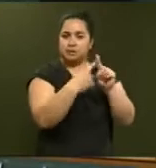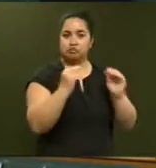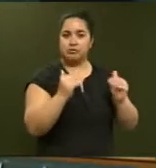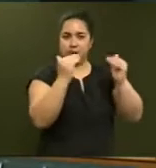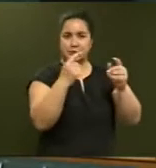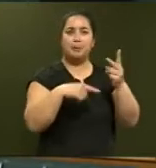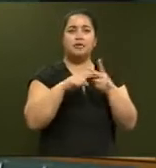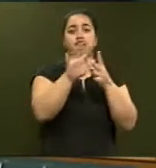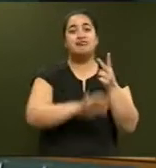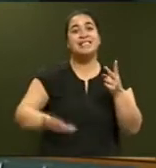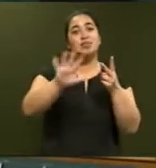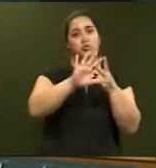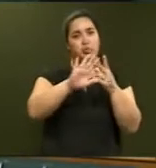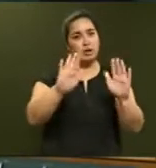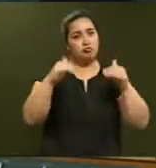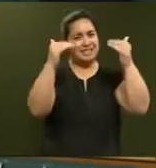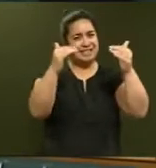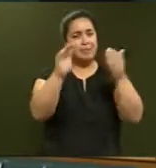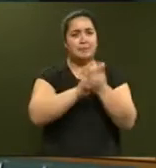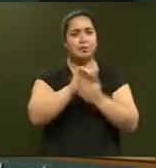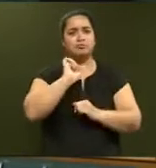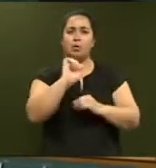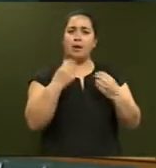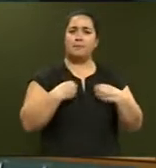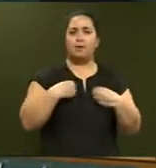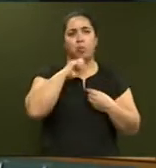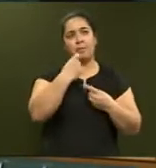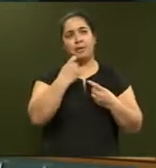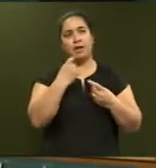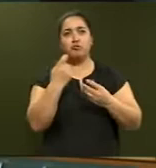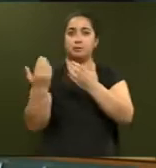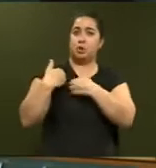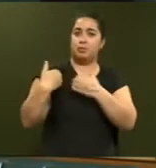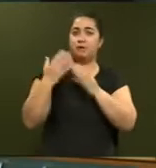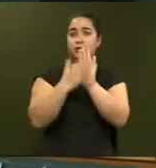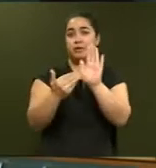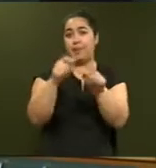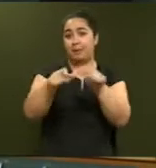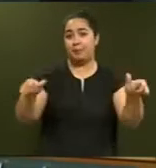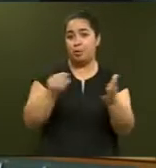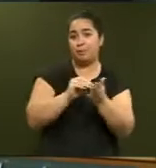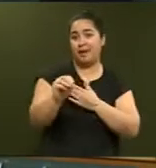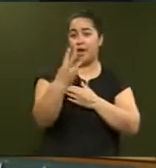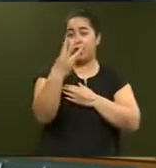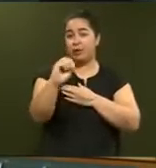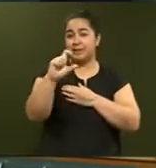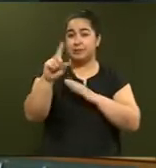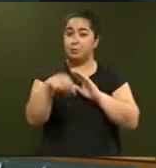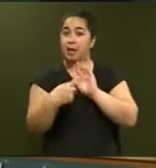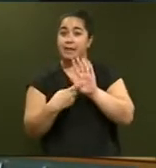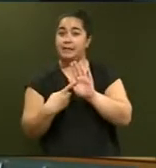mean his government is responsible for Kiwis paying over $0.40 a litre more in petrol than what they were a year ago?